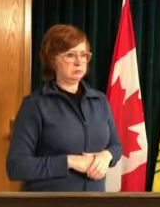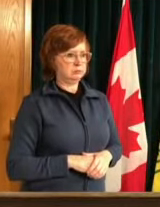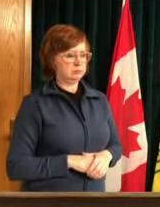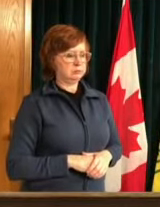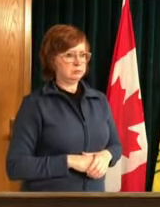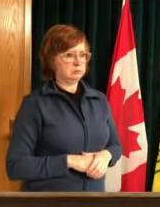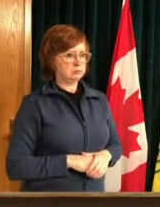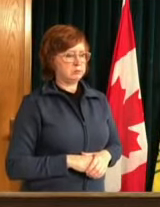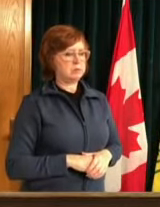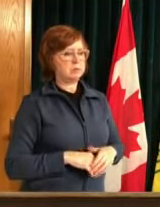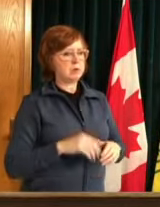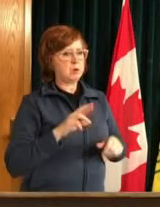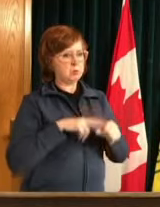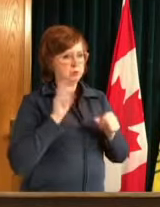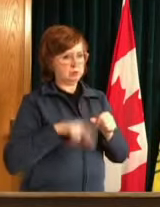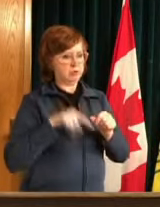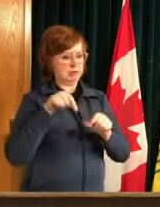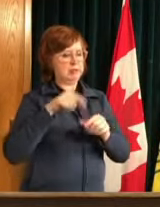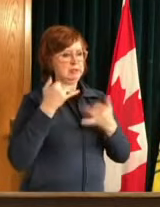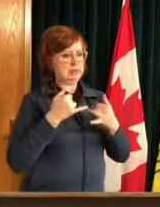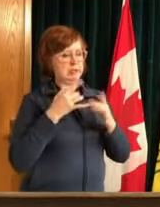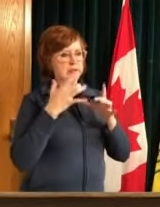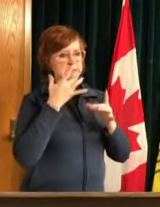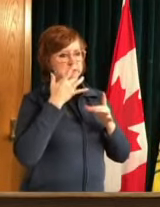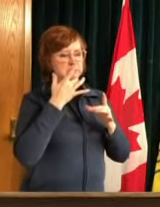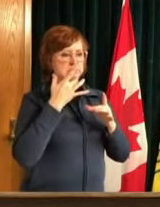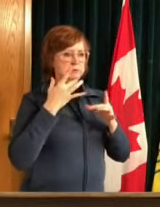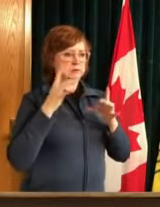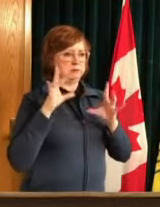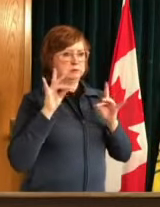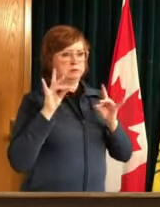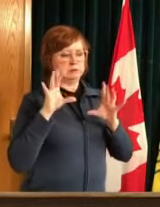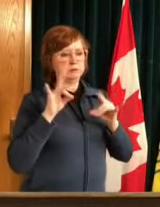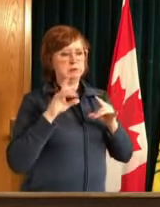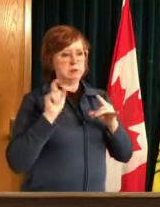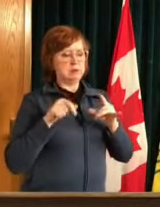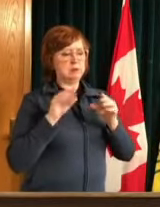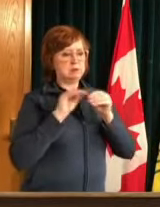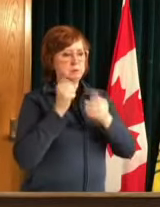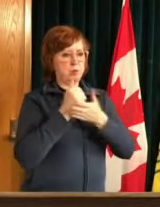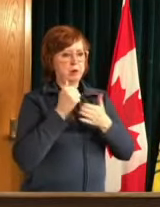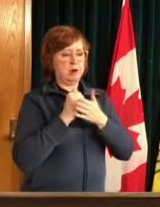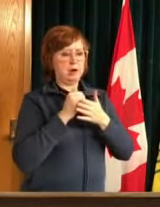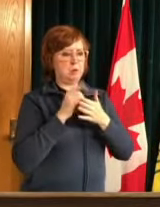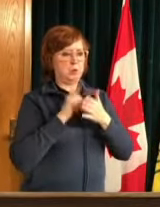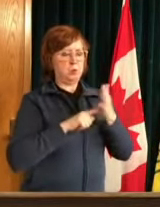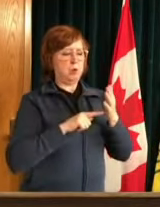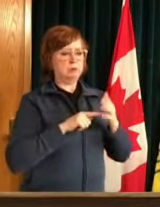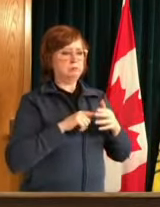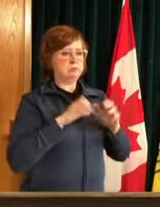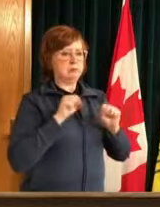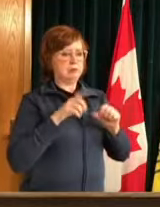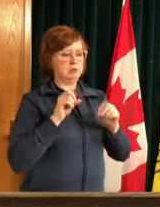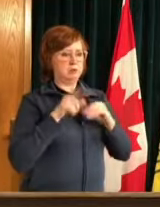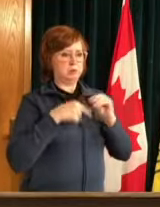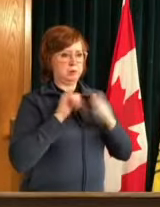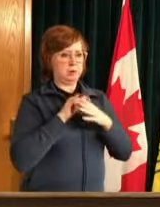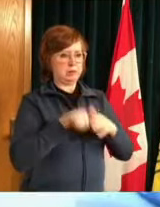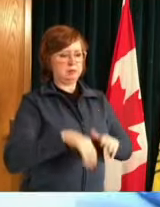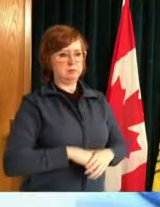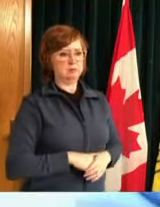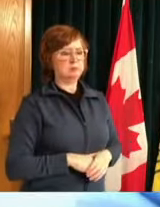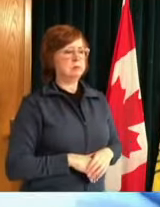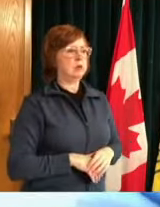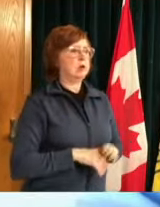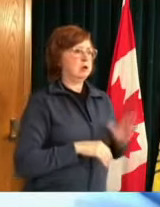more direct yeah so it is